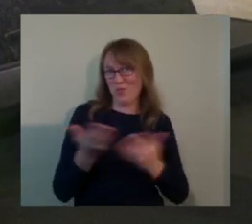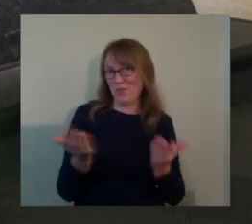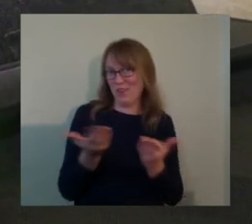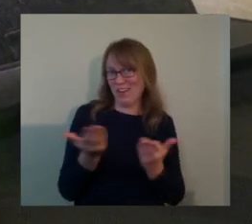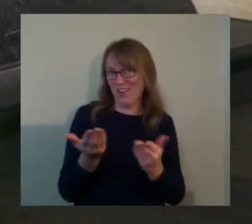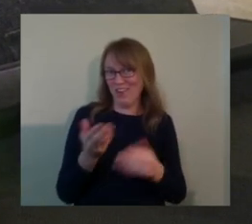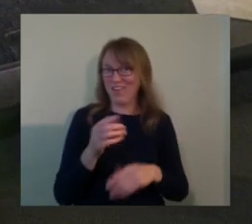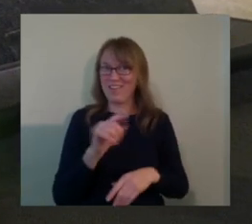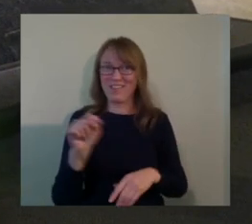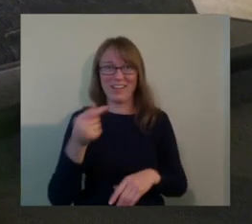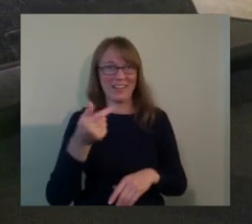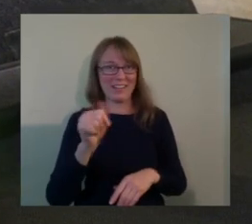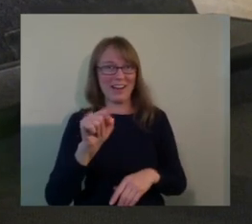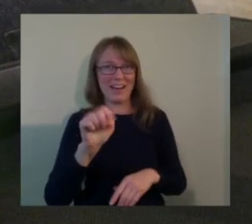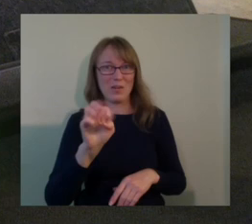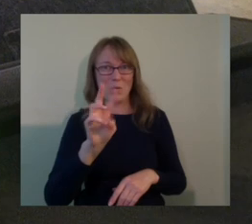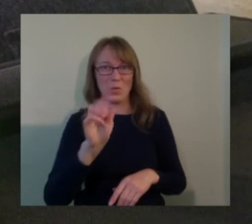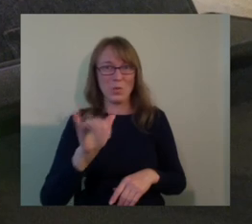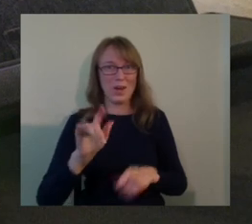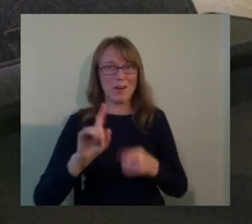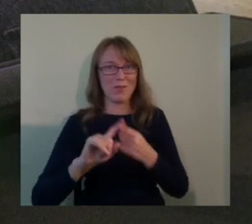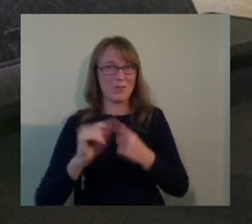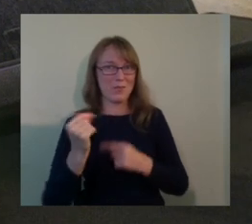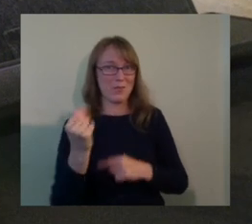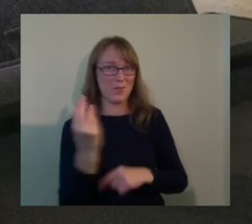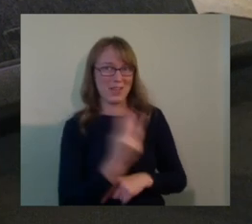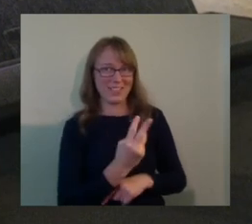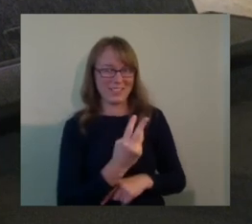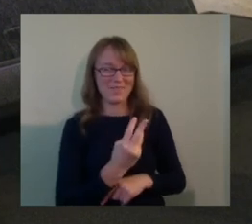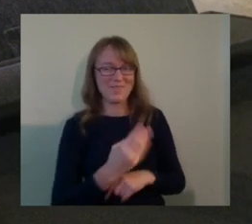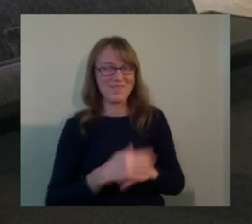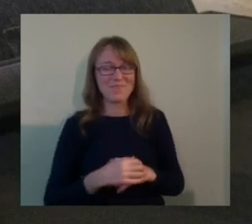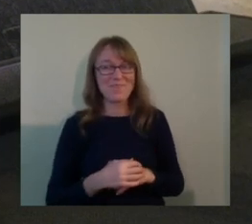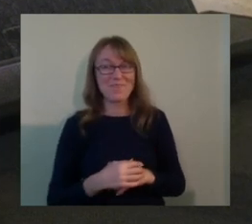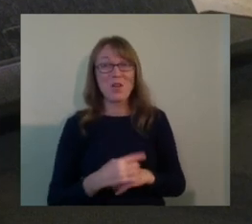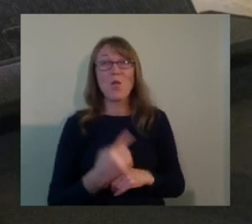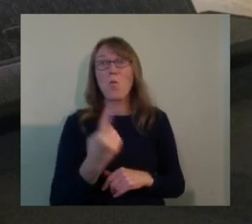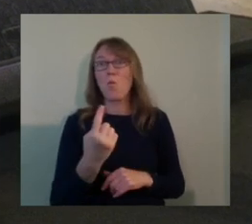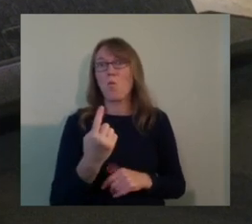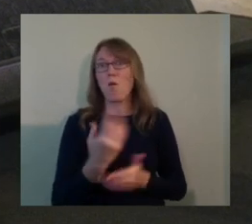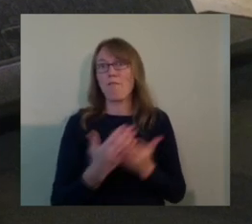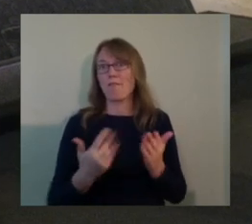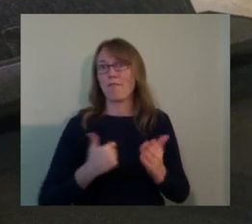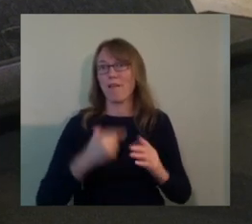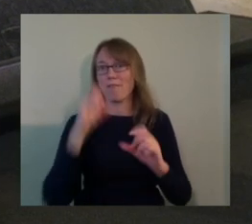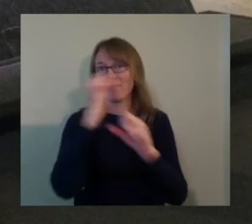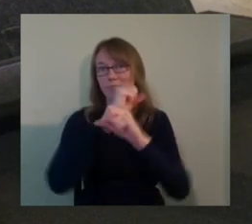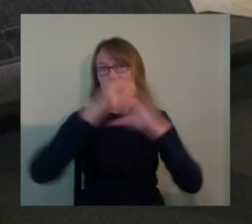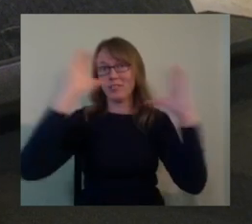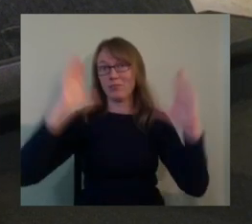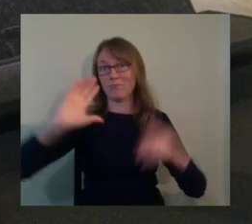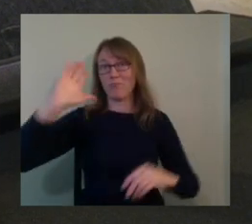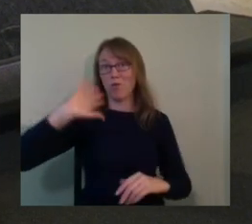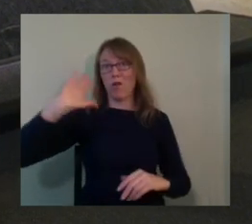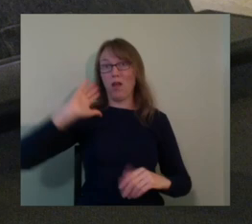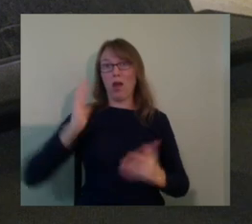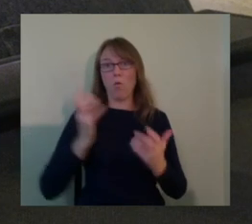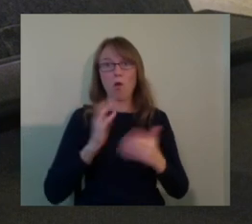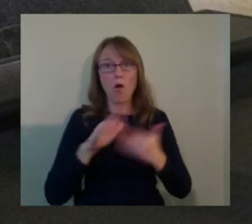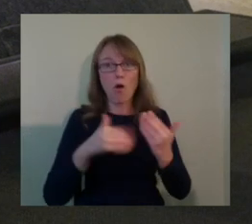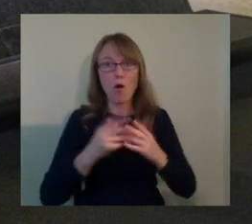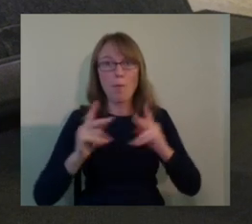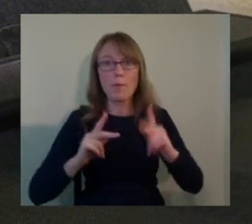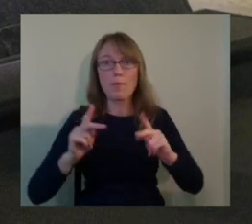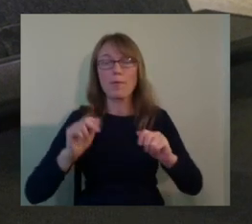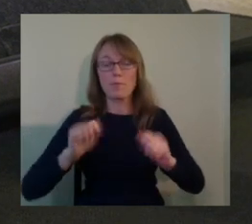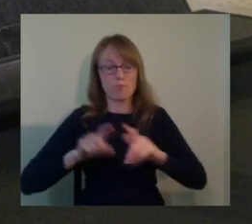first, uh, efforts was to say we wanted to go from the old courthouse to the top of the arch to the water. Well, it